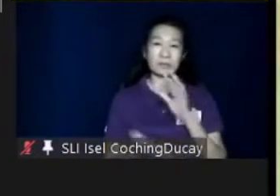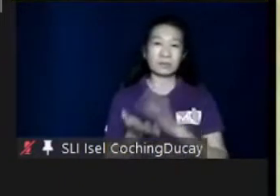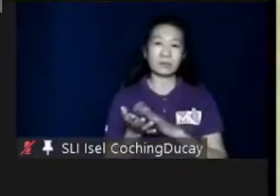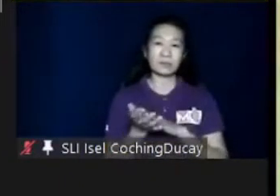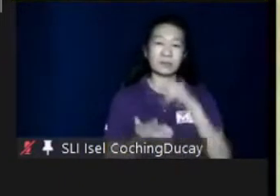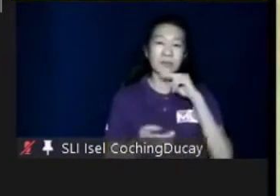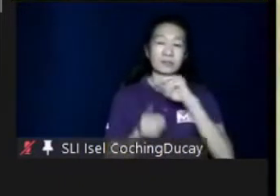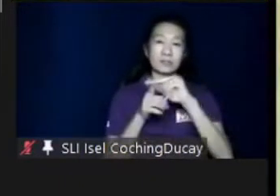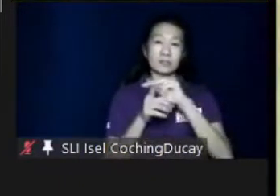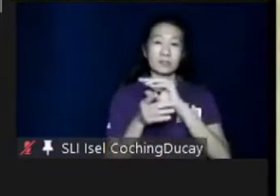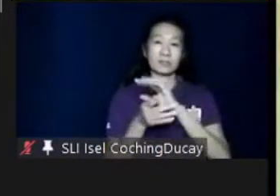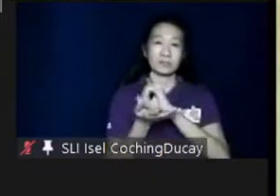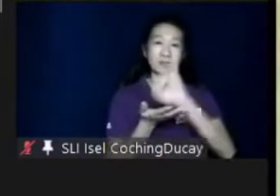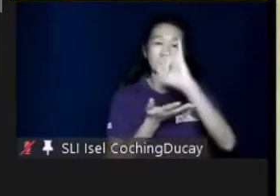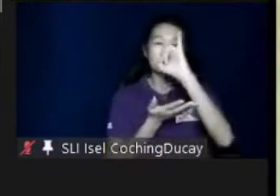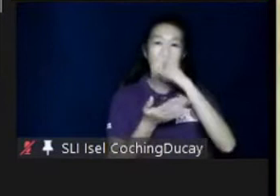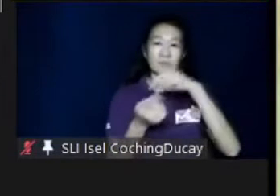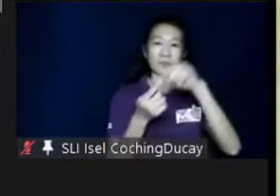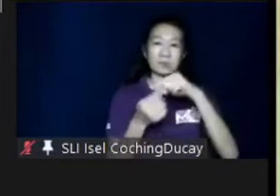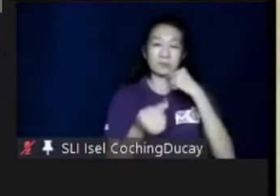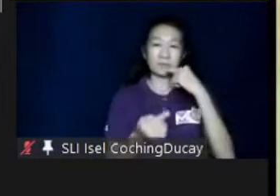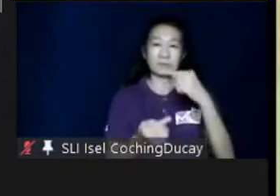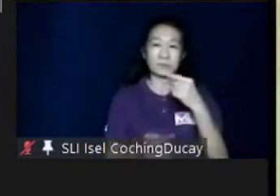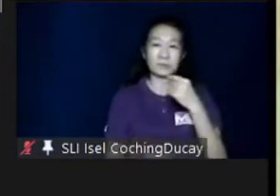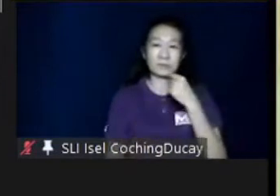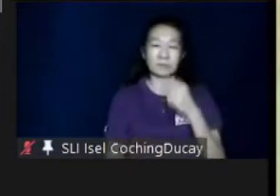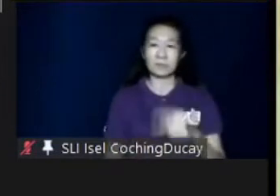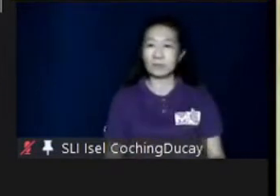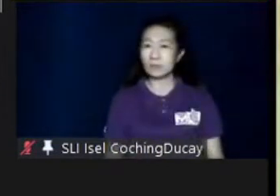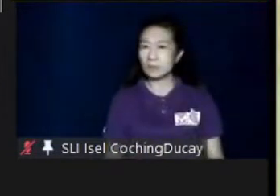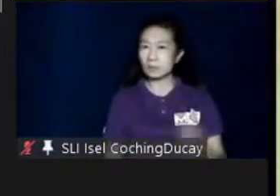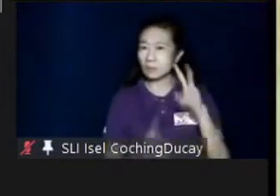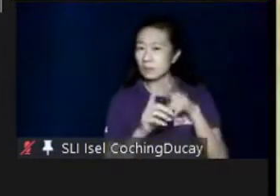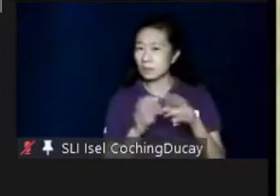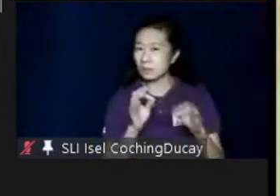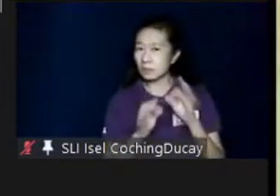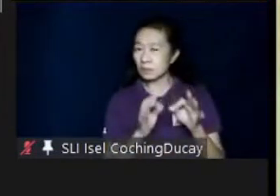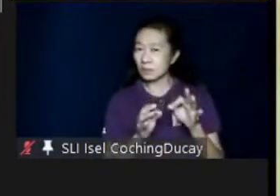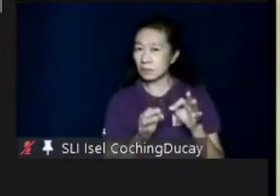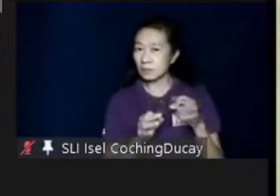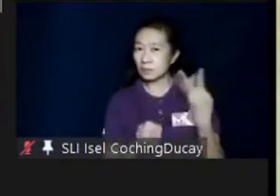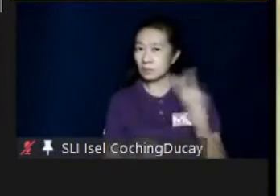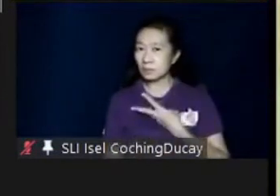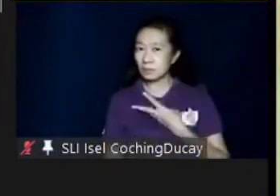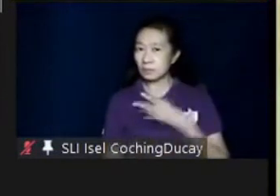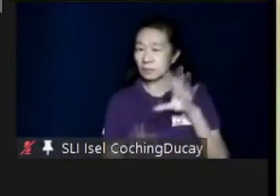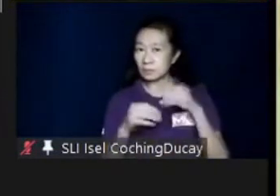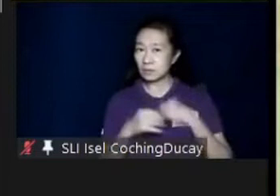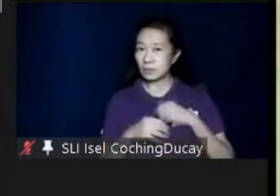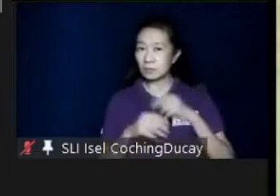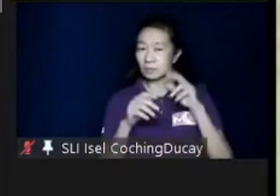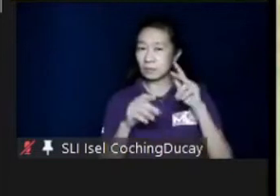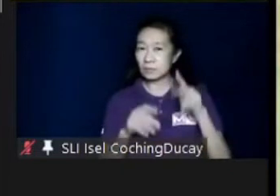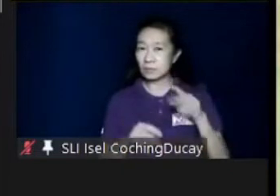training institution. When somebody sends us an application, we assume that that person is job